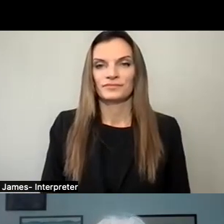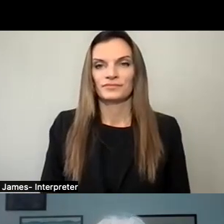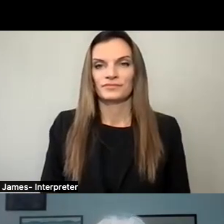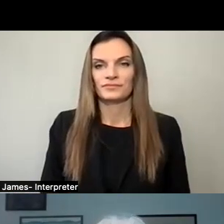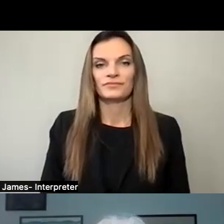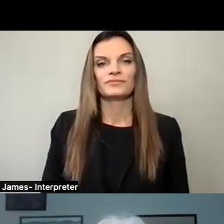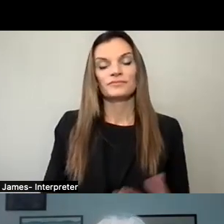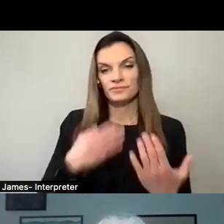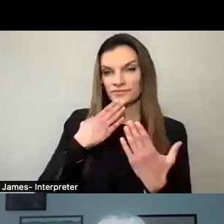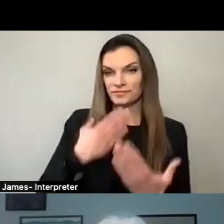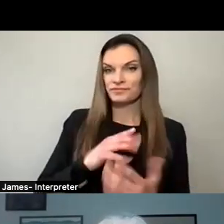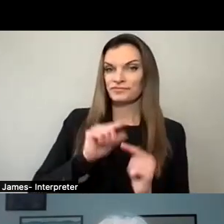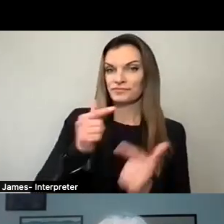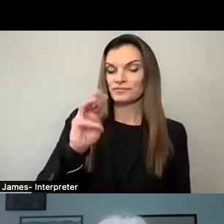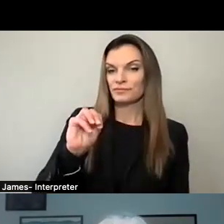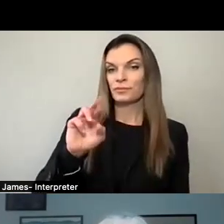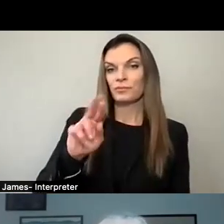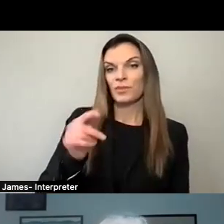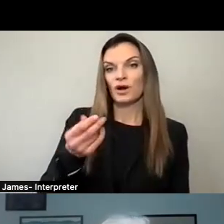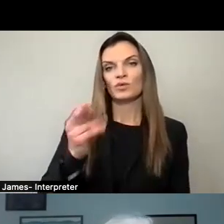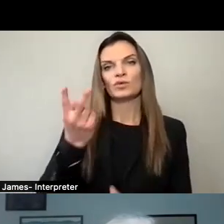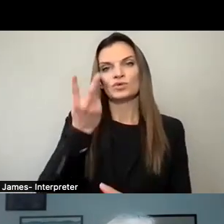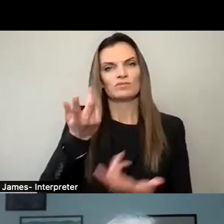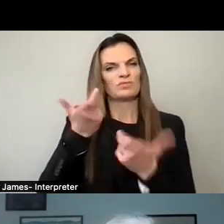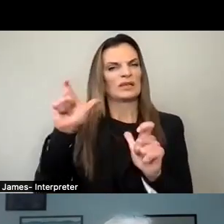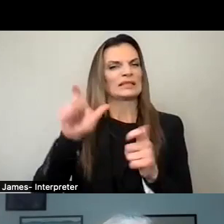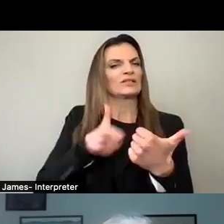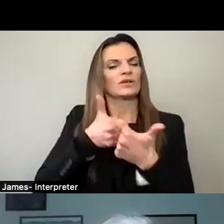Thank you. Martin, the two biggest challenges facing the village?